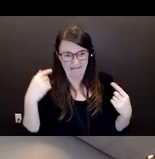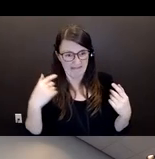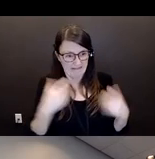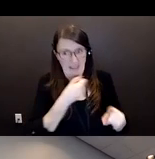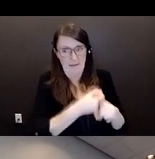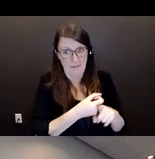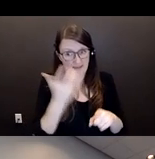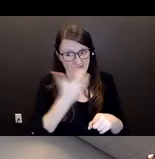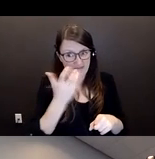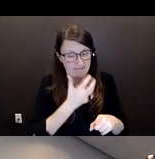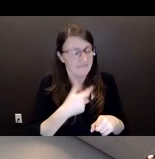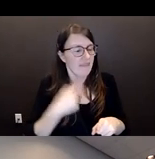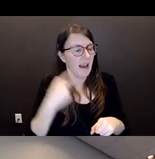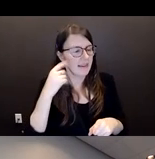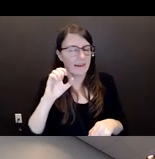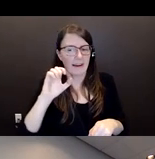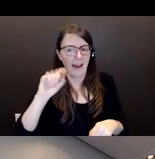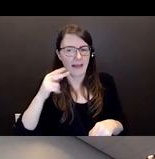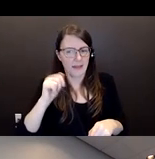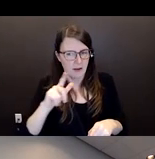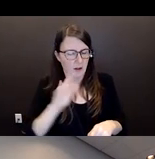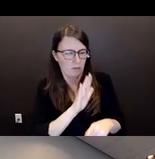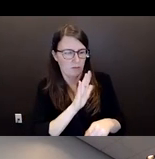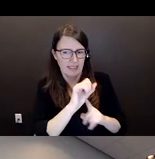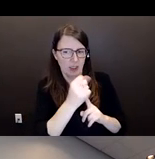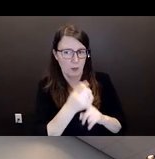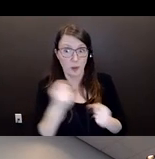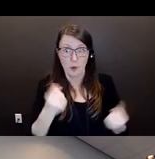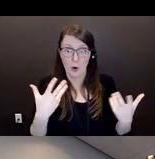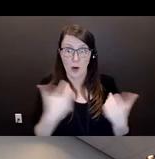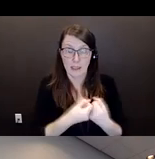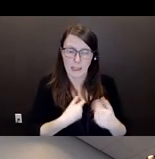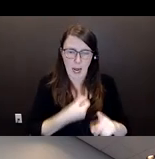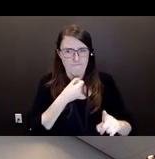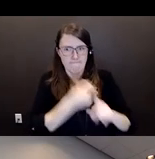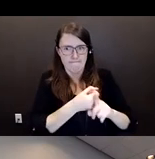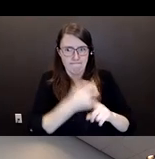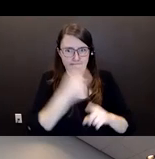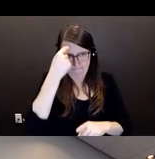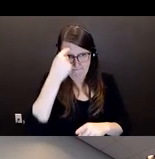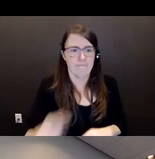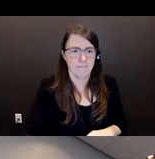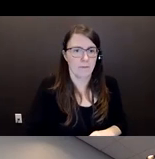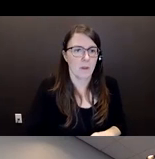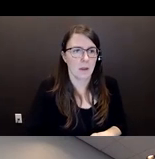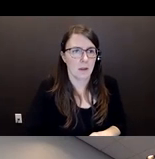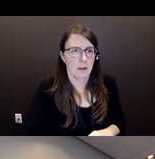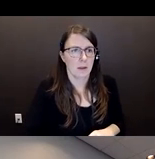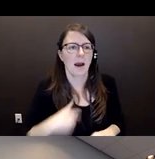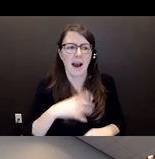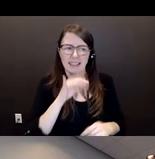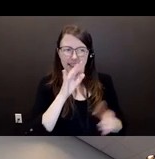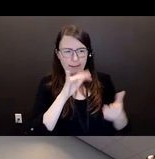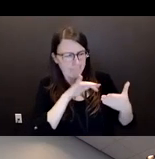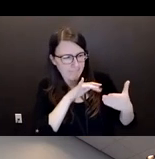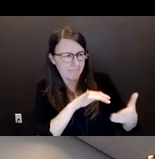believe that was the case for Ethel as well, because when I was looking at studying Ethel, and how this all came about,